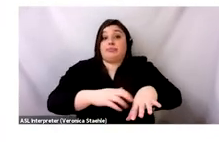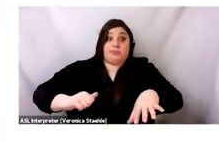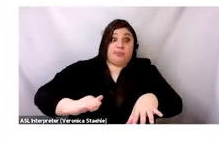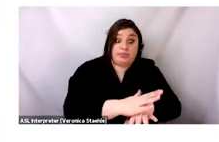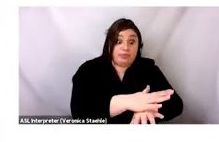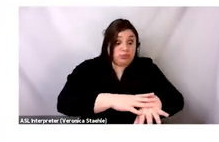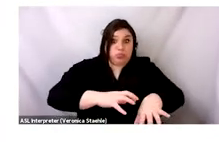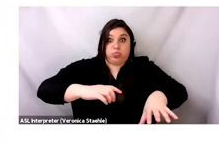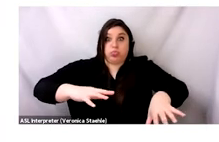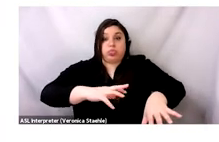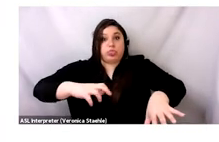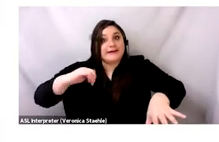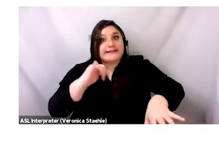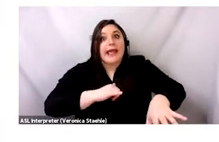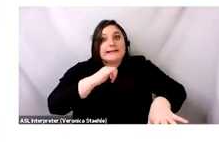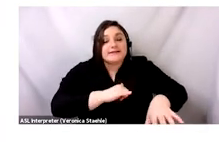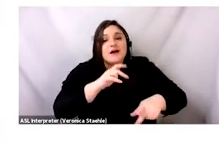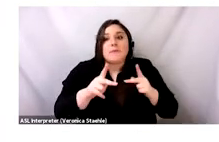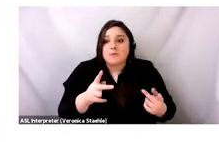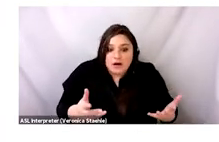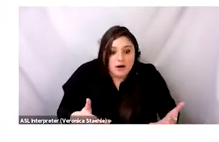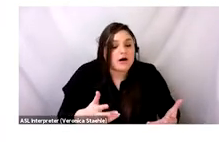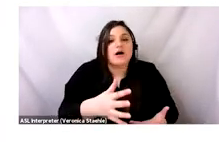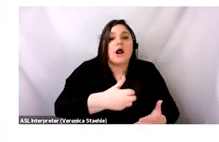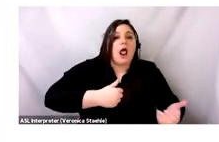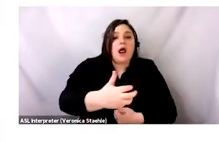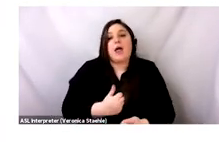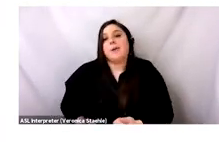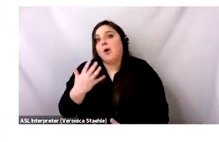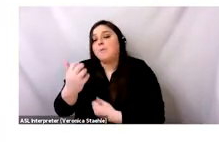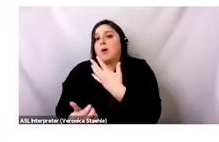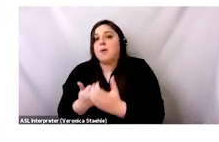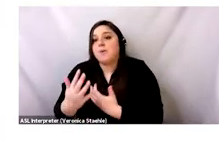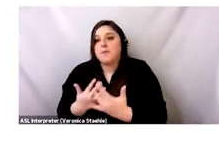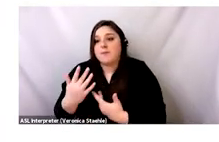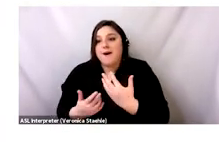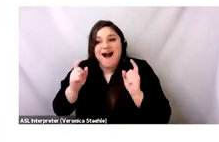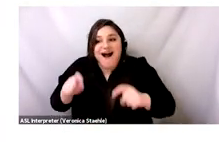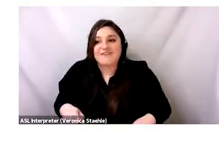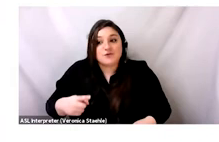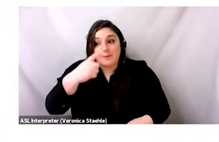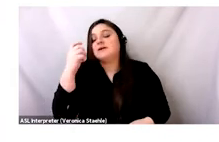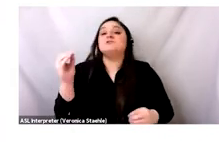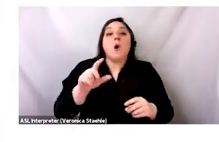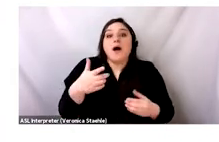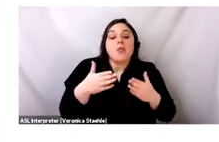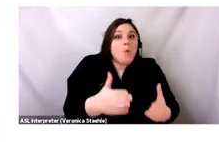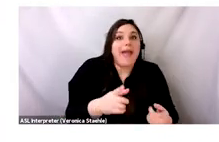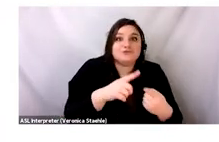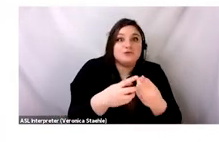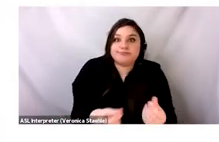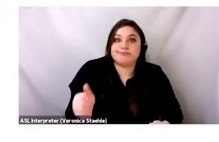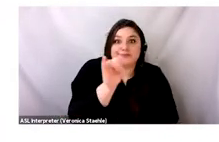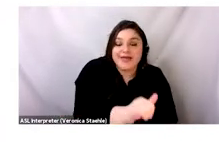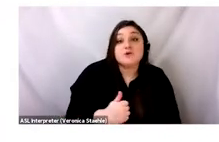because there's no landfill to take it to. Still more will end up on the ocean floor where it will catch on fishermen's